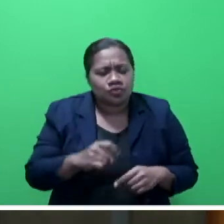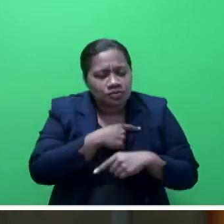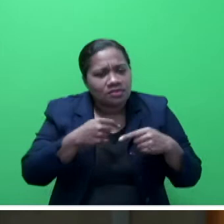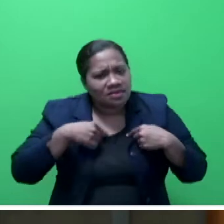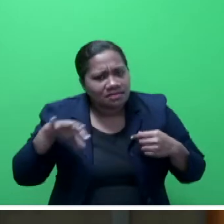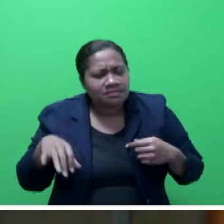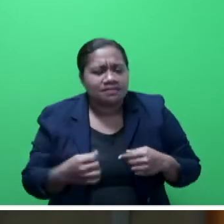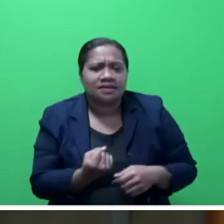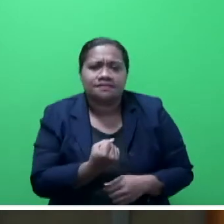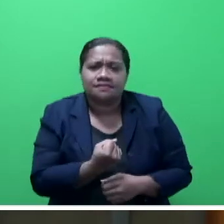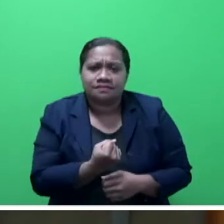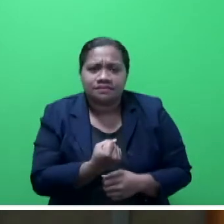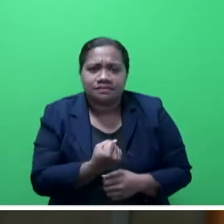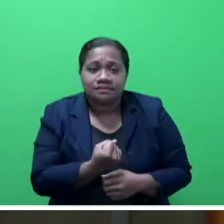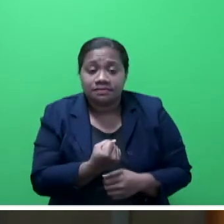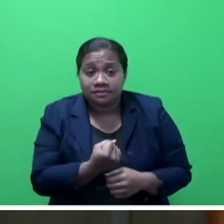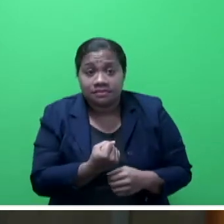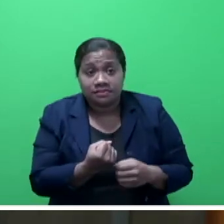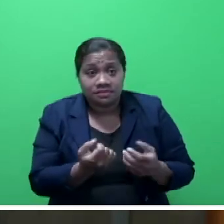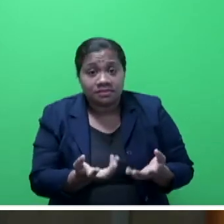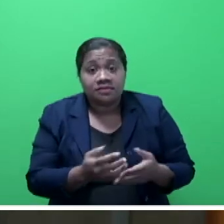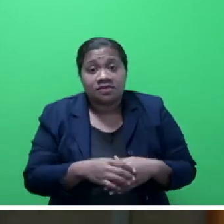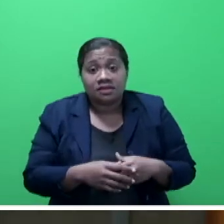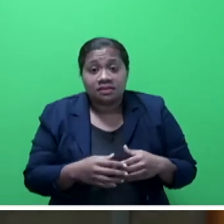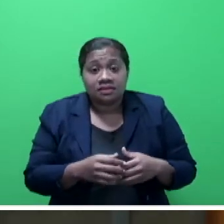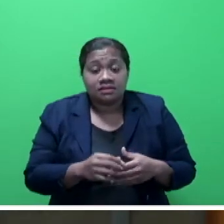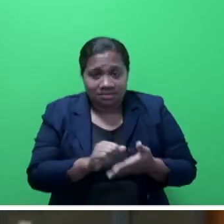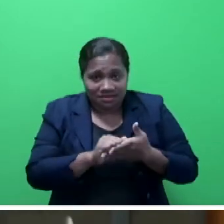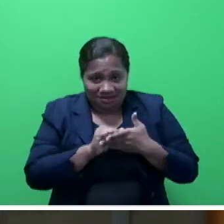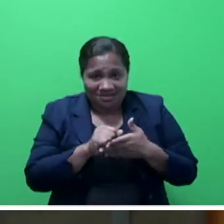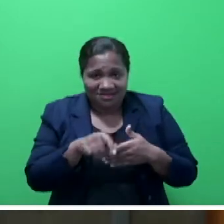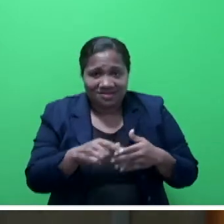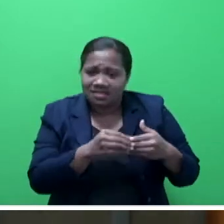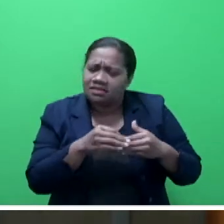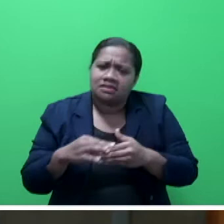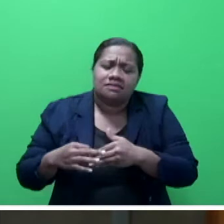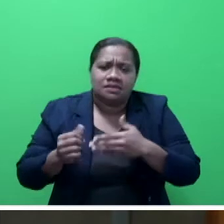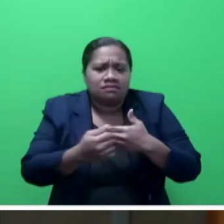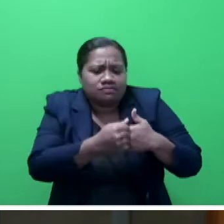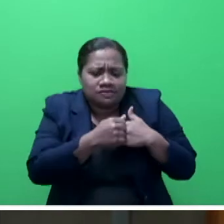discipline and leadership to safeguard the health and well-being of all Fijians.